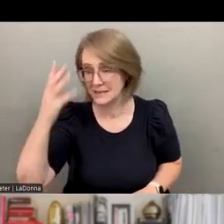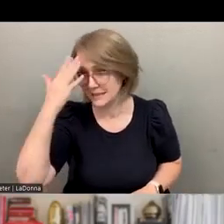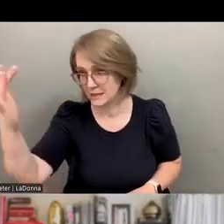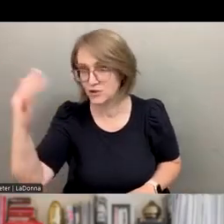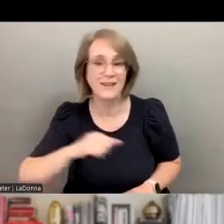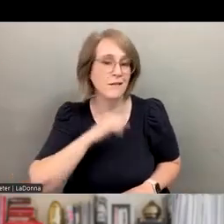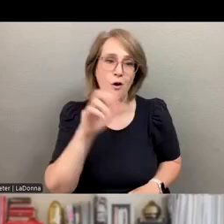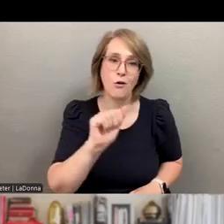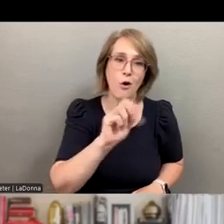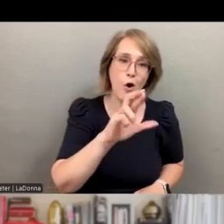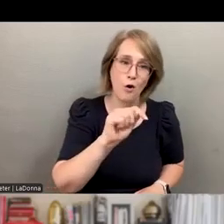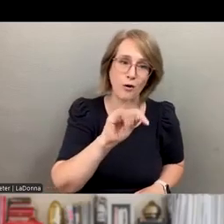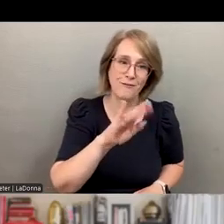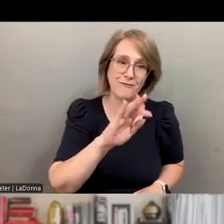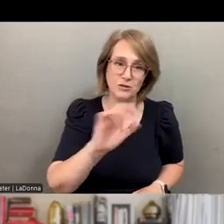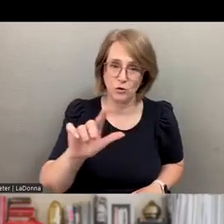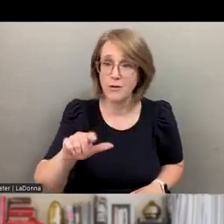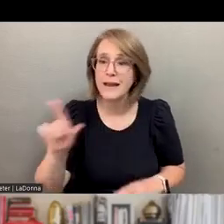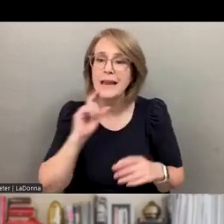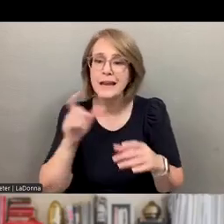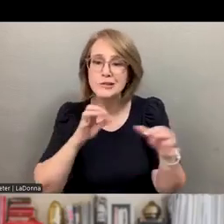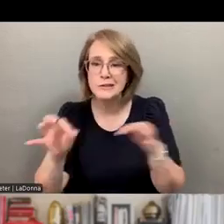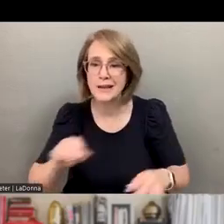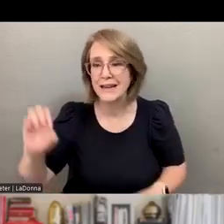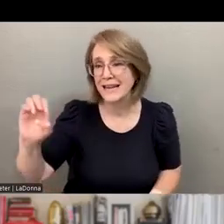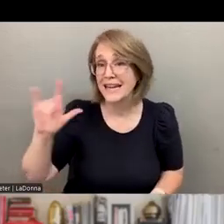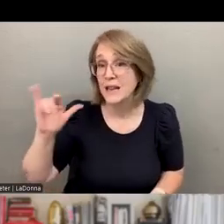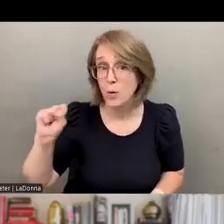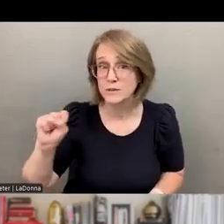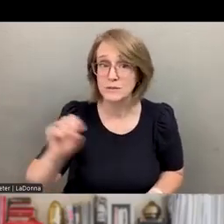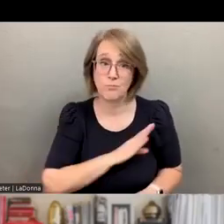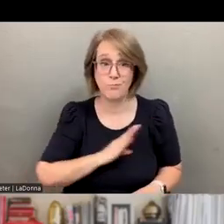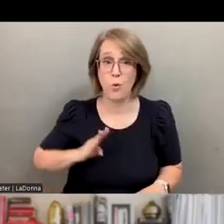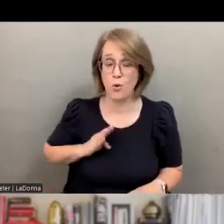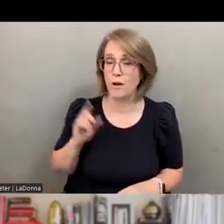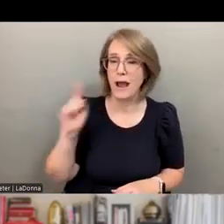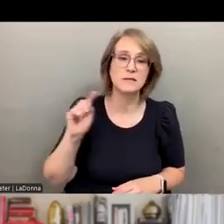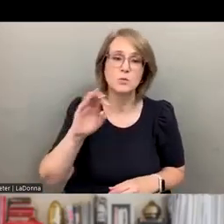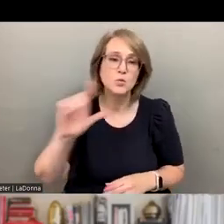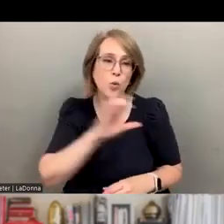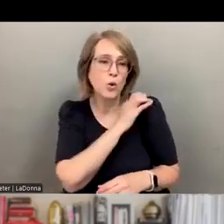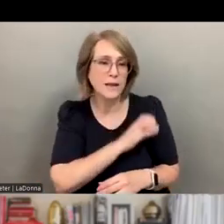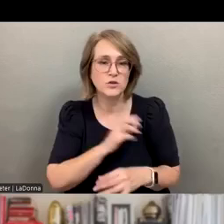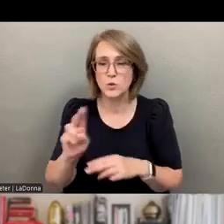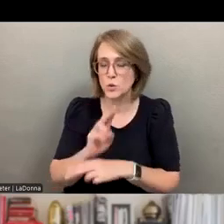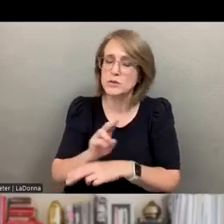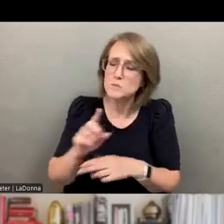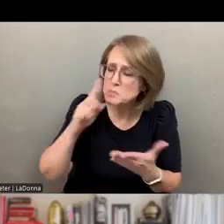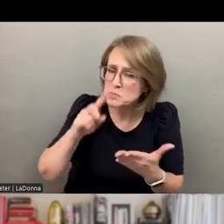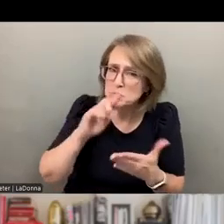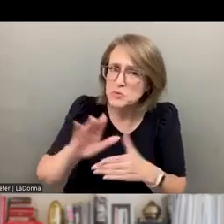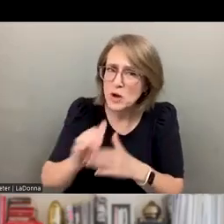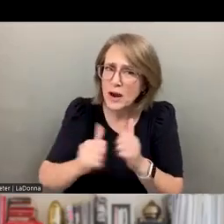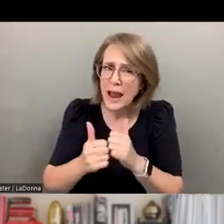When we chatted, you gave the example of Elios, you're on the board of directors, as a tool clinicians can use. Can you share how this